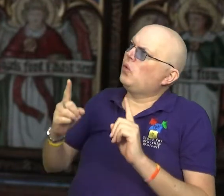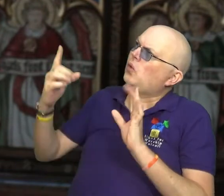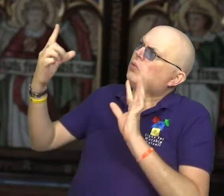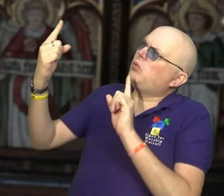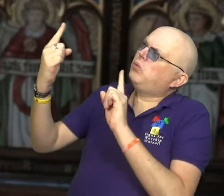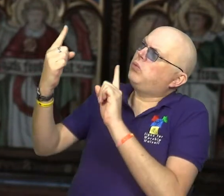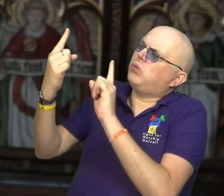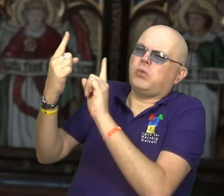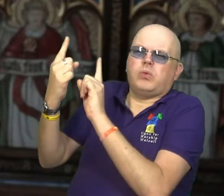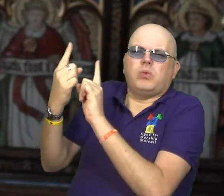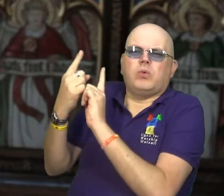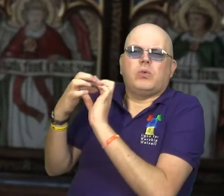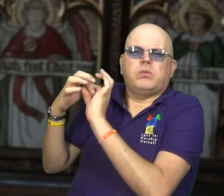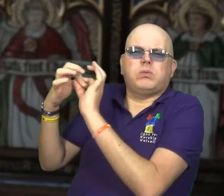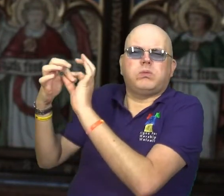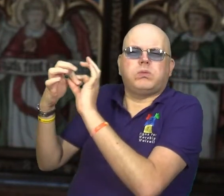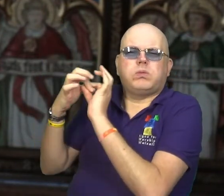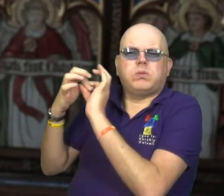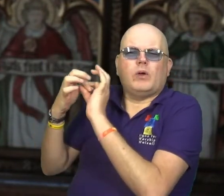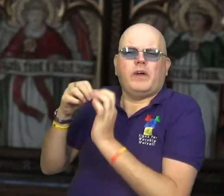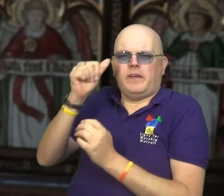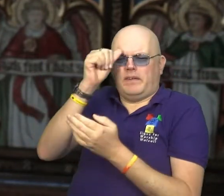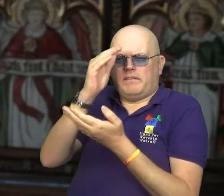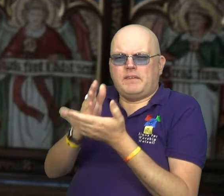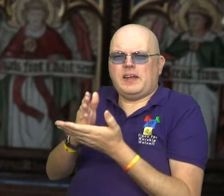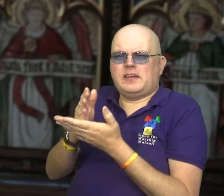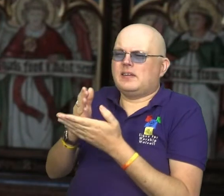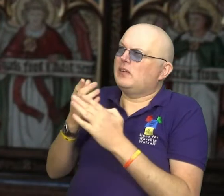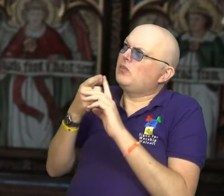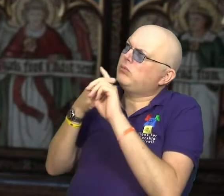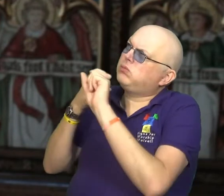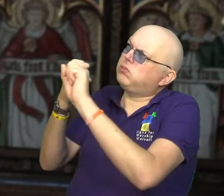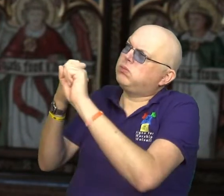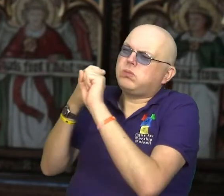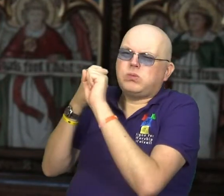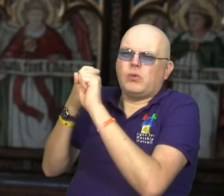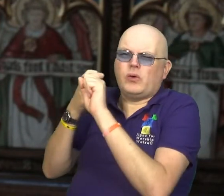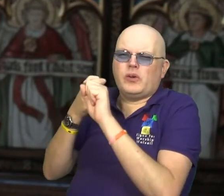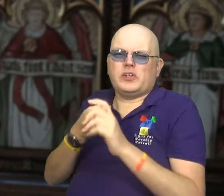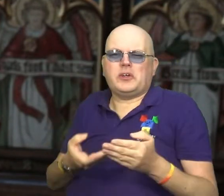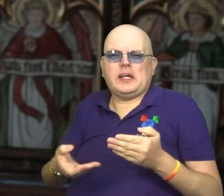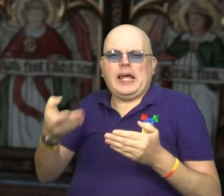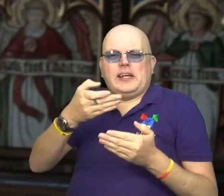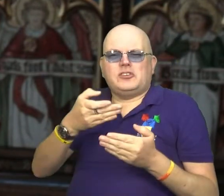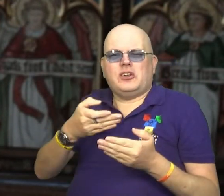closer to God, coming closer to your faith, another dimension of your faith.